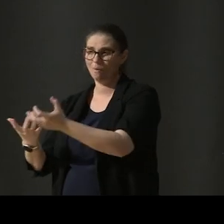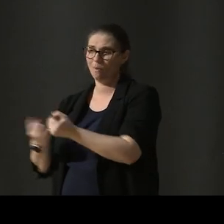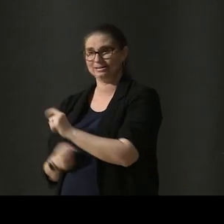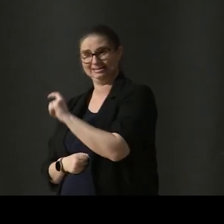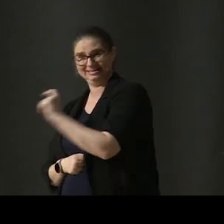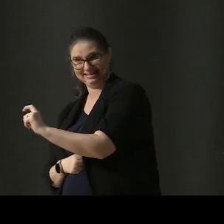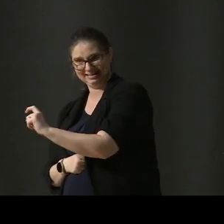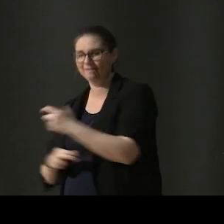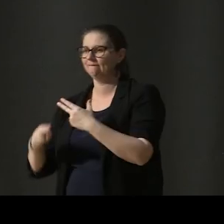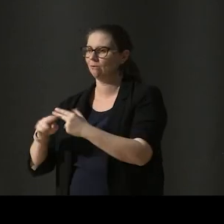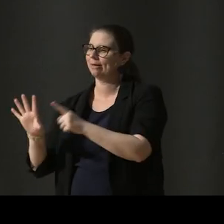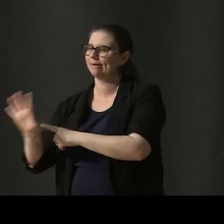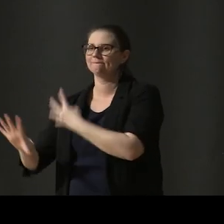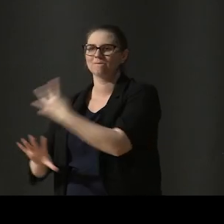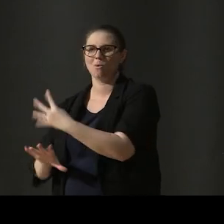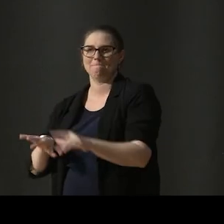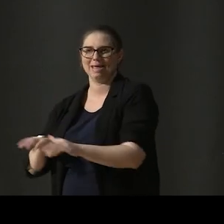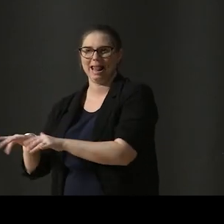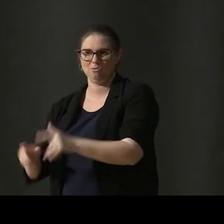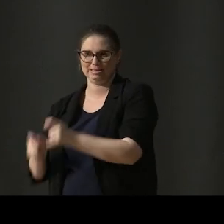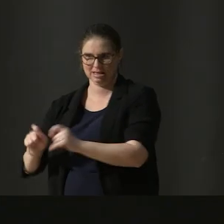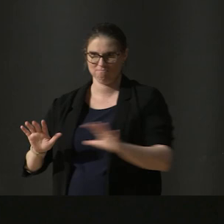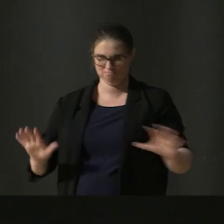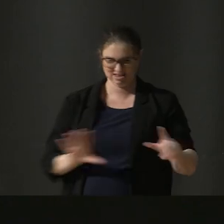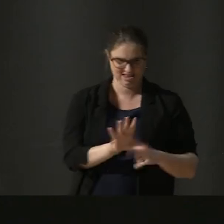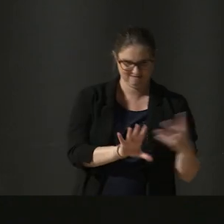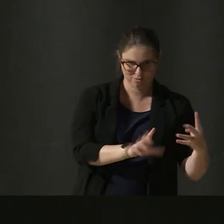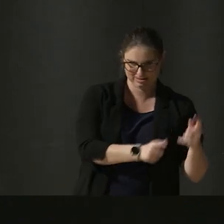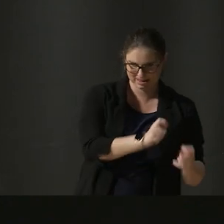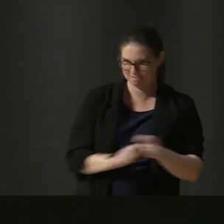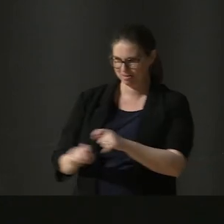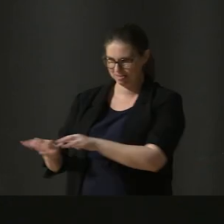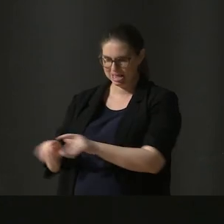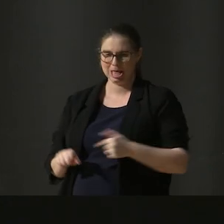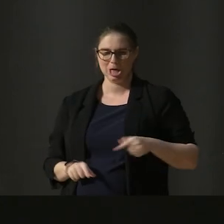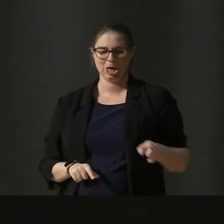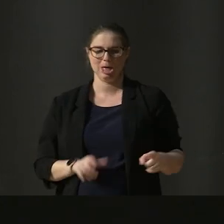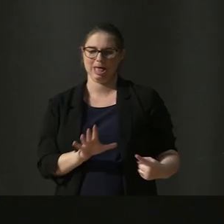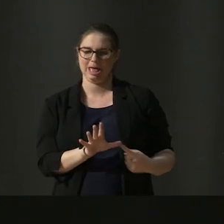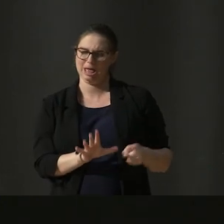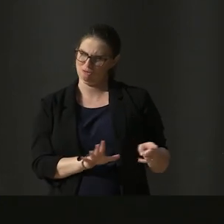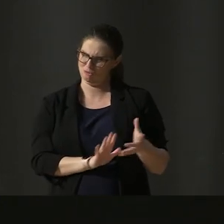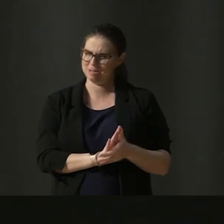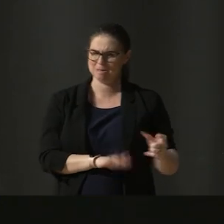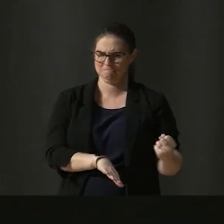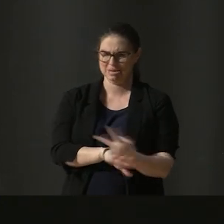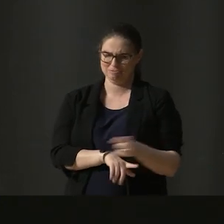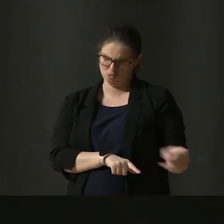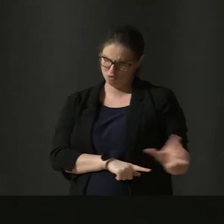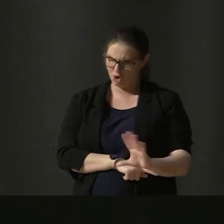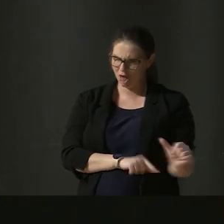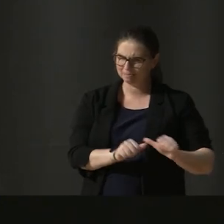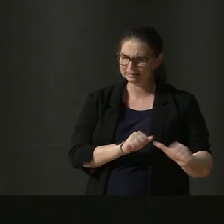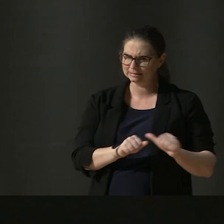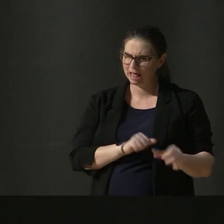4 piano exam. Oh, I know. Amy is better at piano than Jake. Amy is talented.